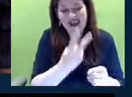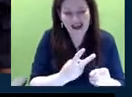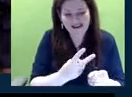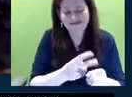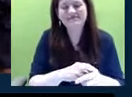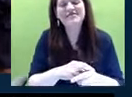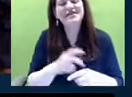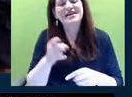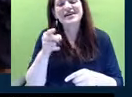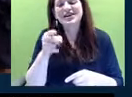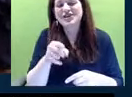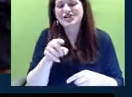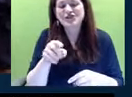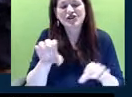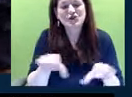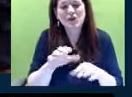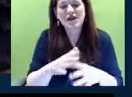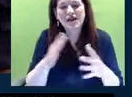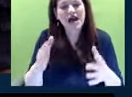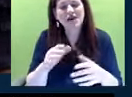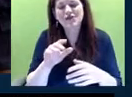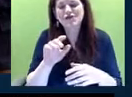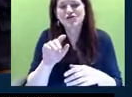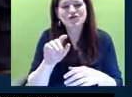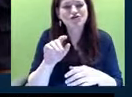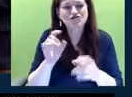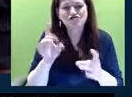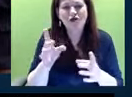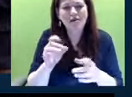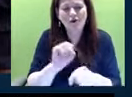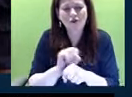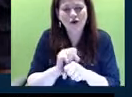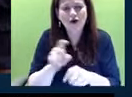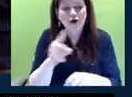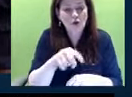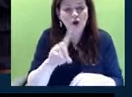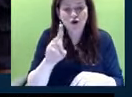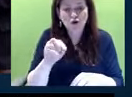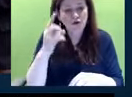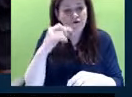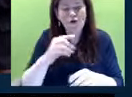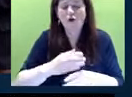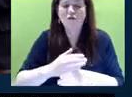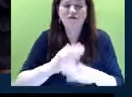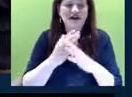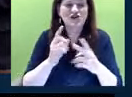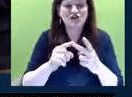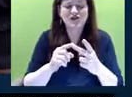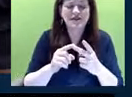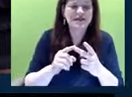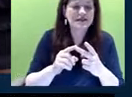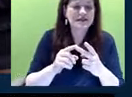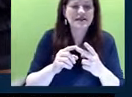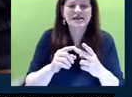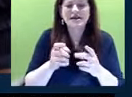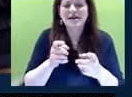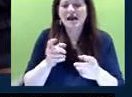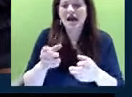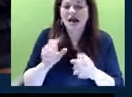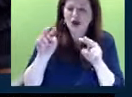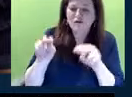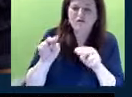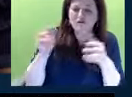put a lot of energy into trauma and ACEs. And what you all do here in prevention, neonatal exposure of our young, most vulnerable